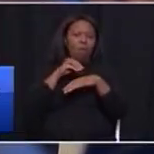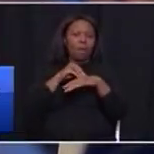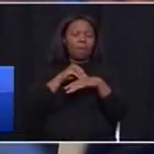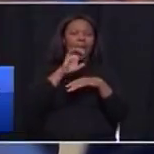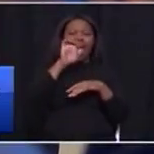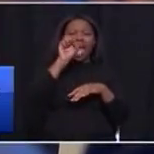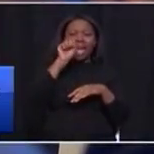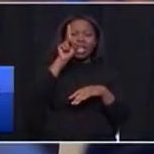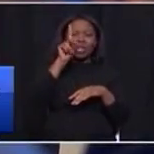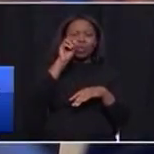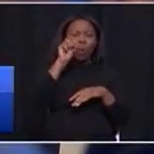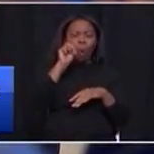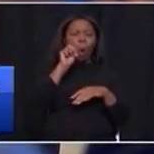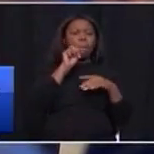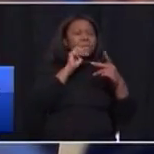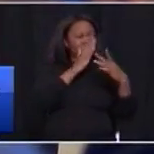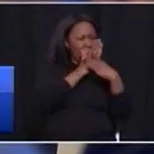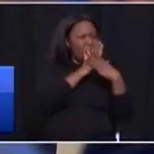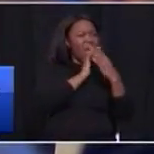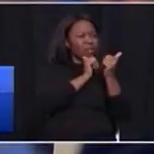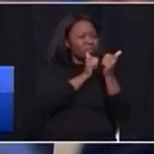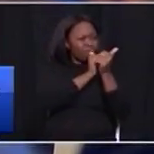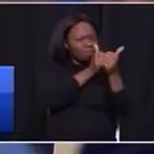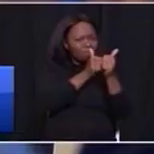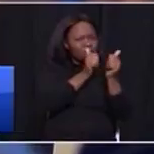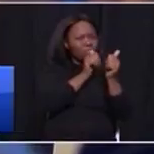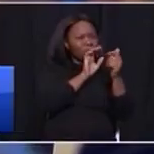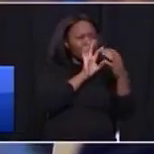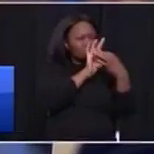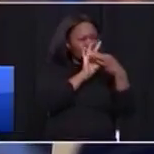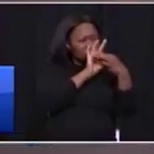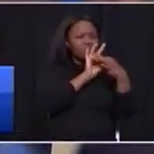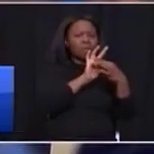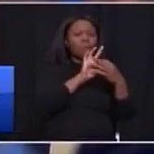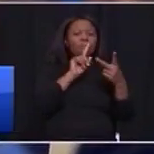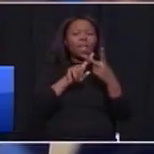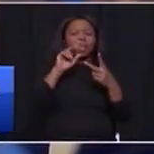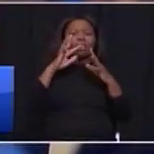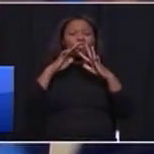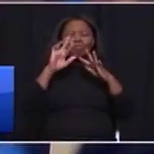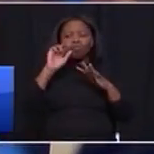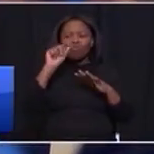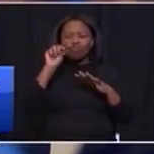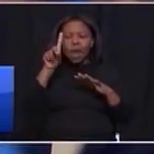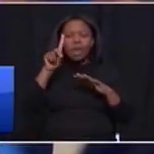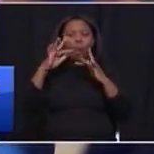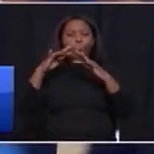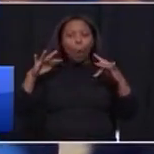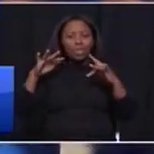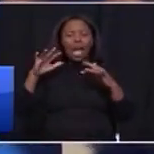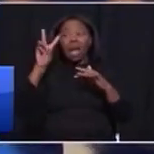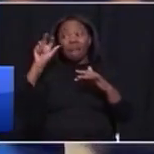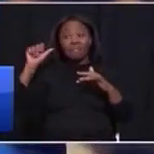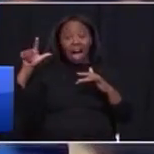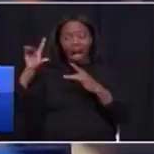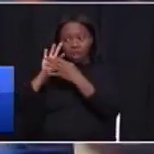I will work with ESCOM and in the VAL work with Randwater and specifically